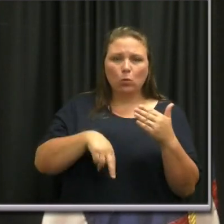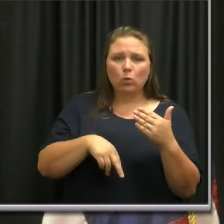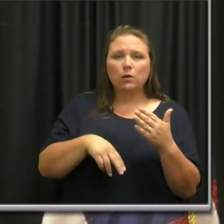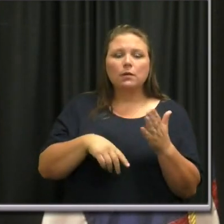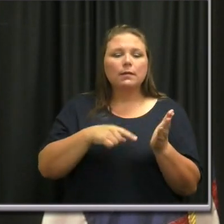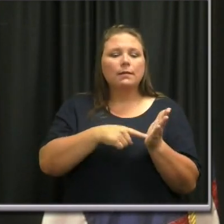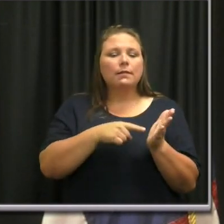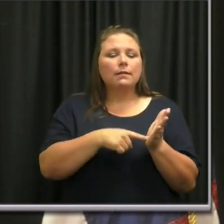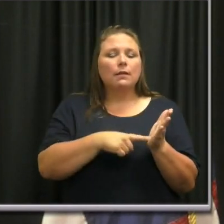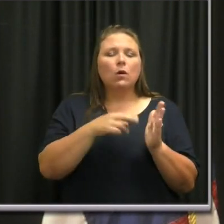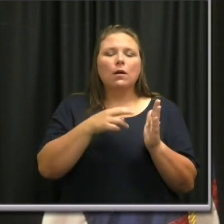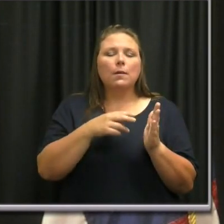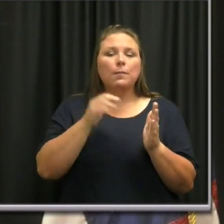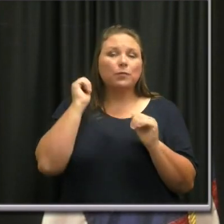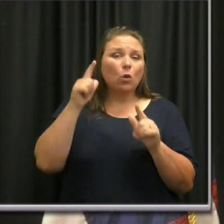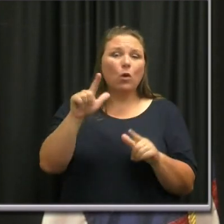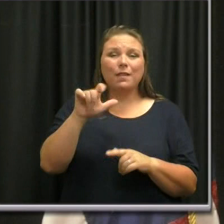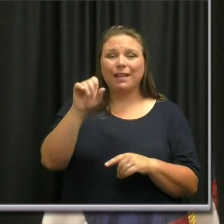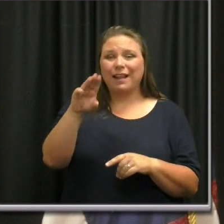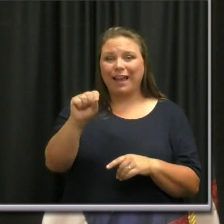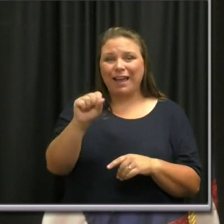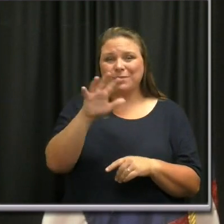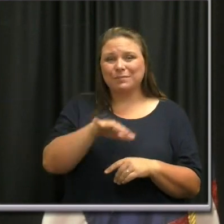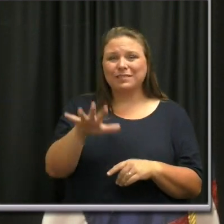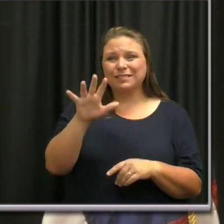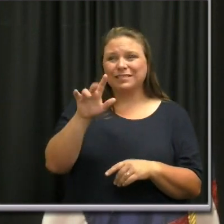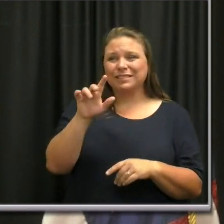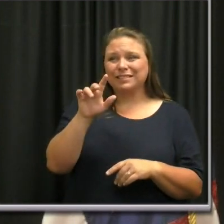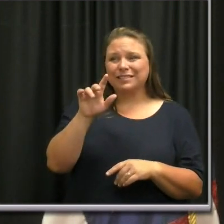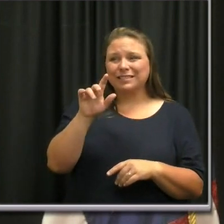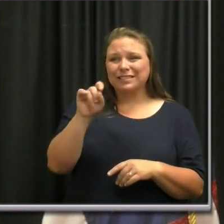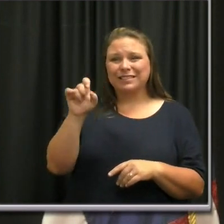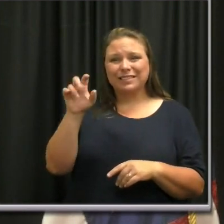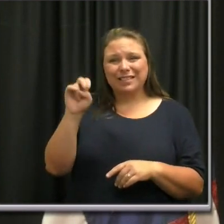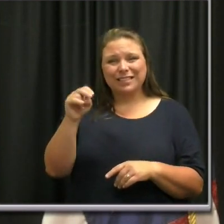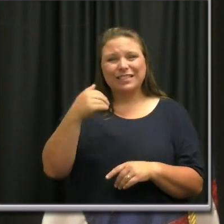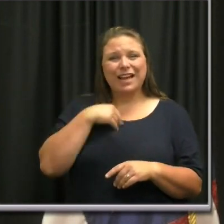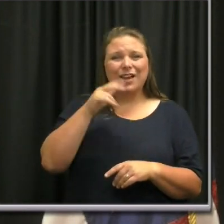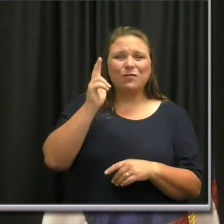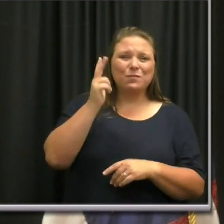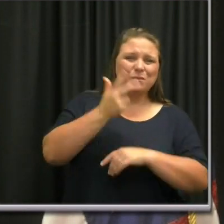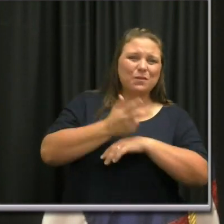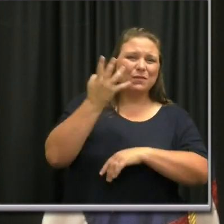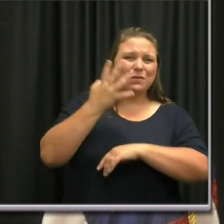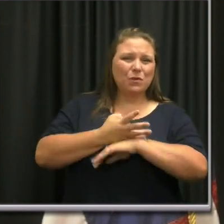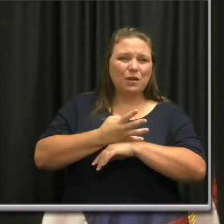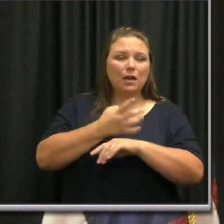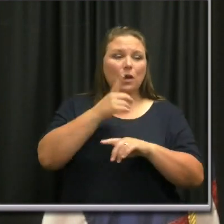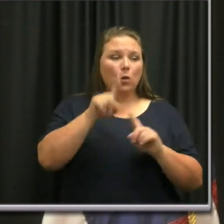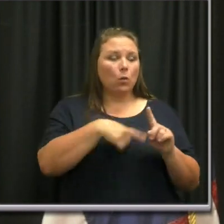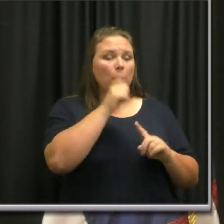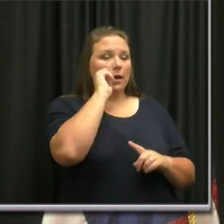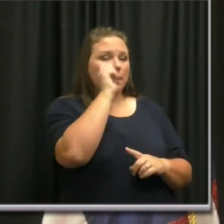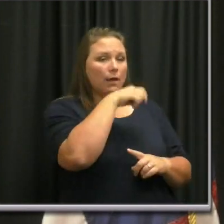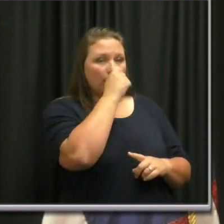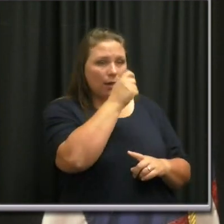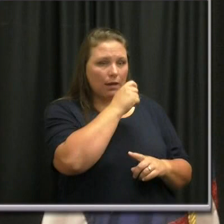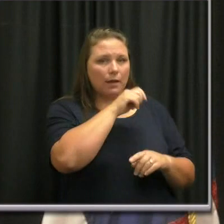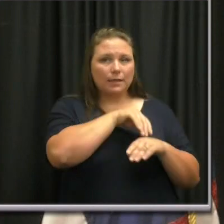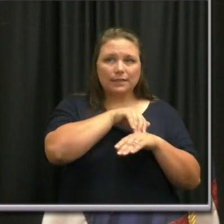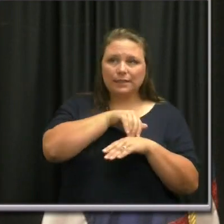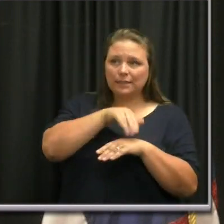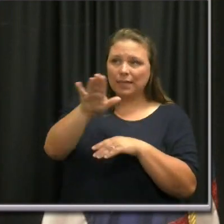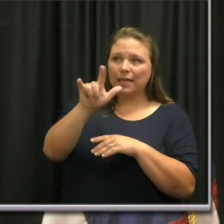all the labs in tennis in Nashville right now, we're, there's still about a three or four day turnaround time from when a test is taken to